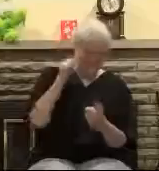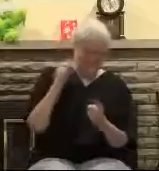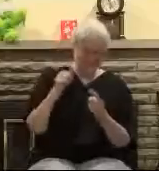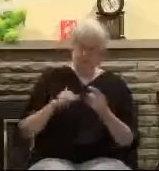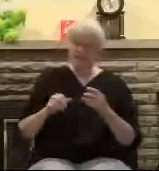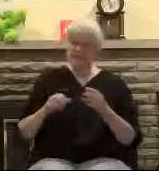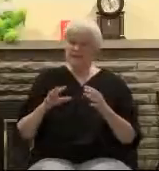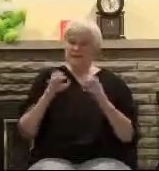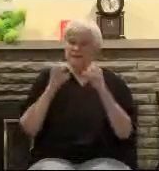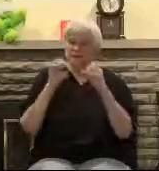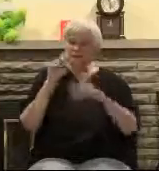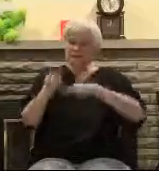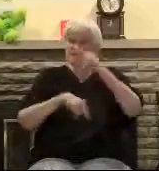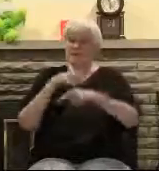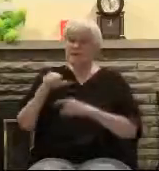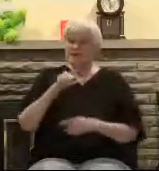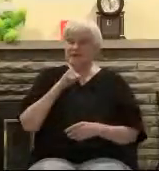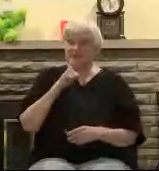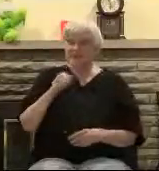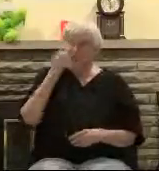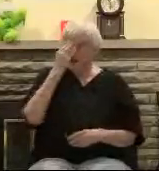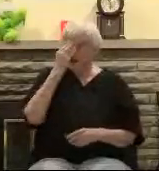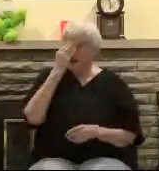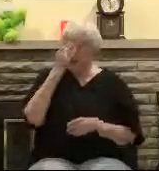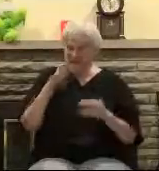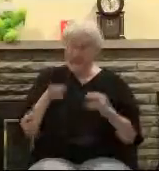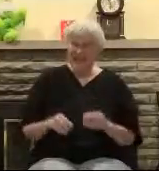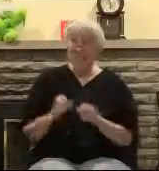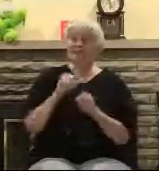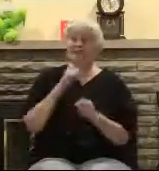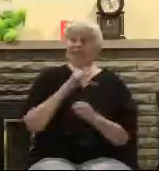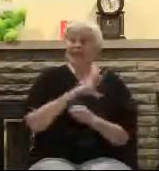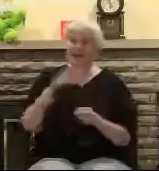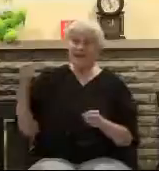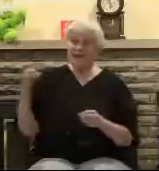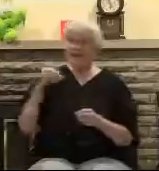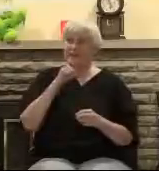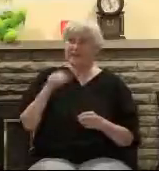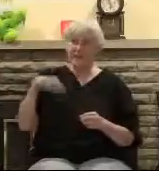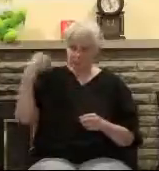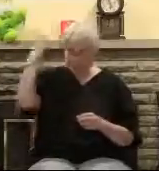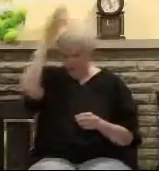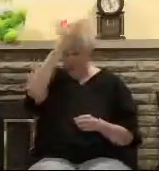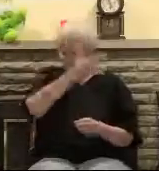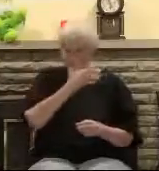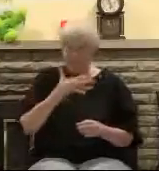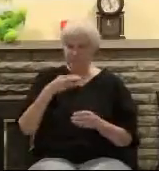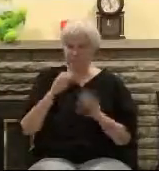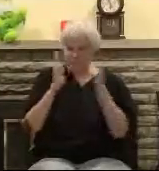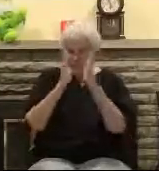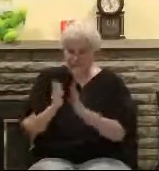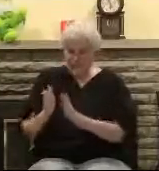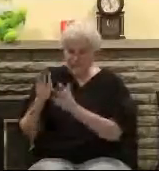to the point where he'd be unrecognizable and there'd be no beauty that we should desire him. How did he know that 500